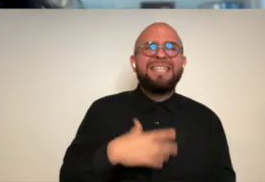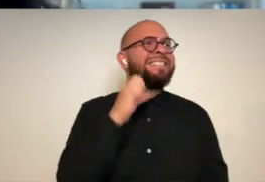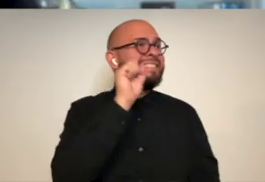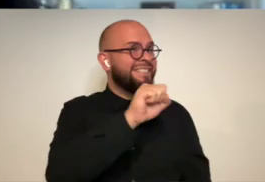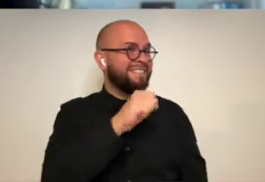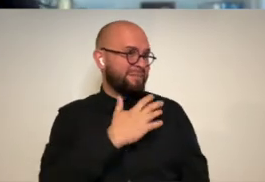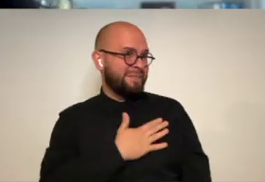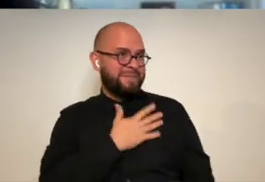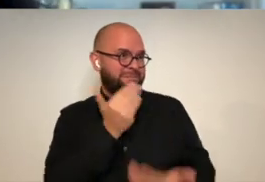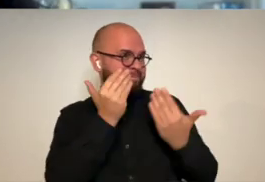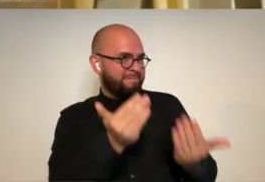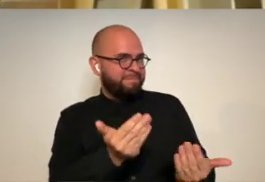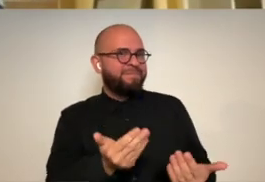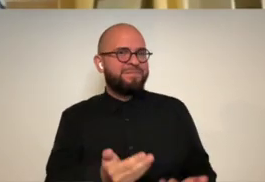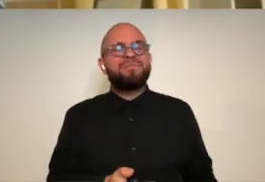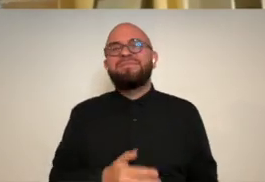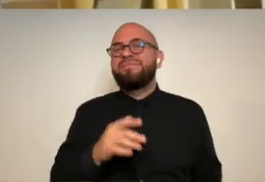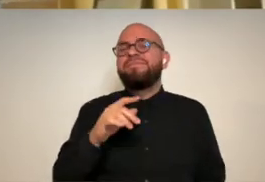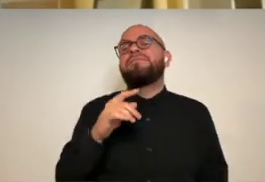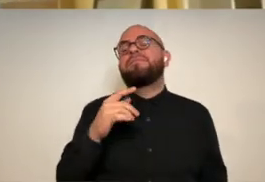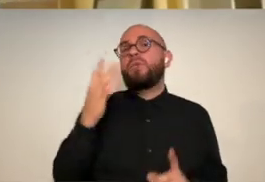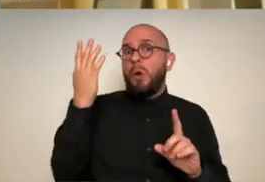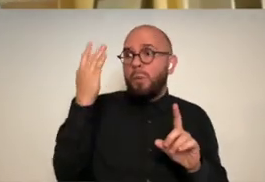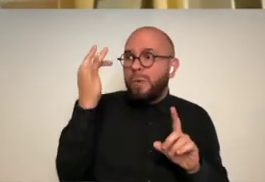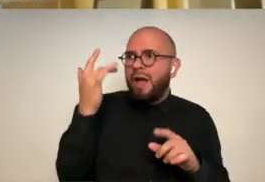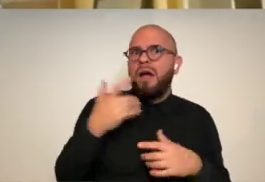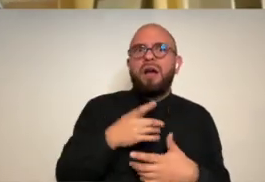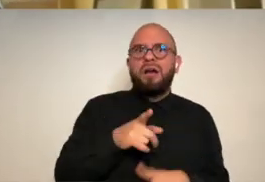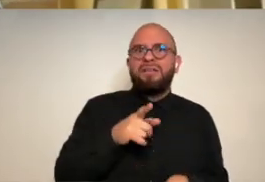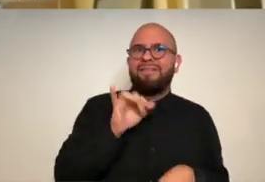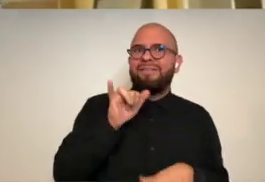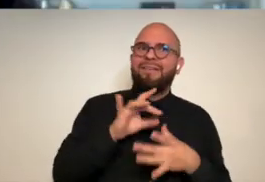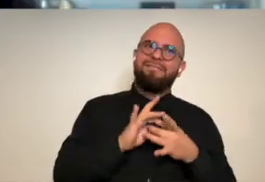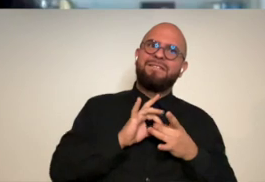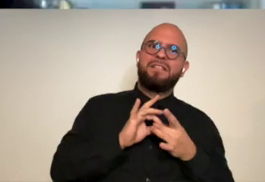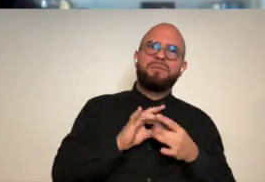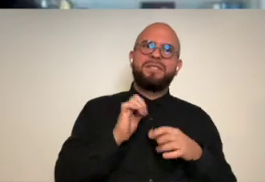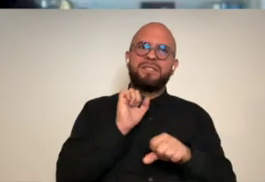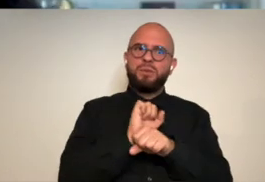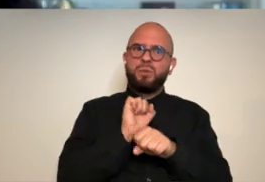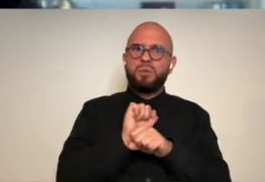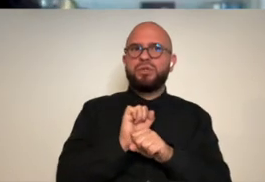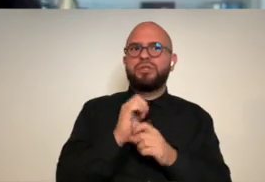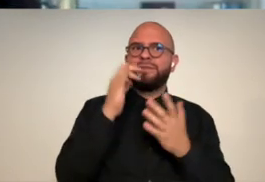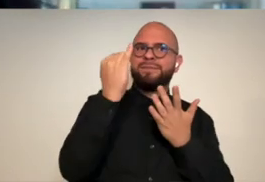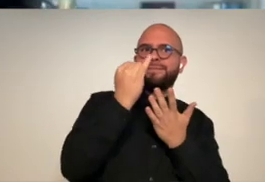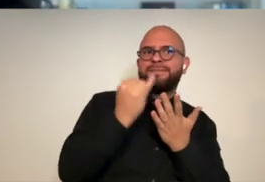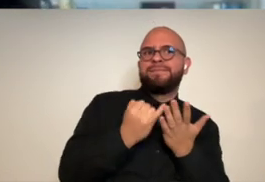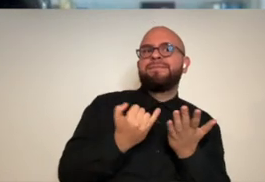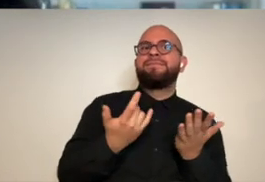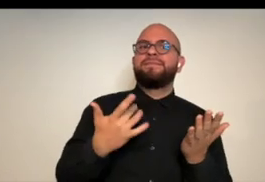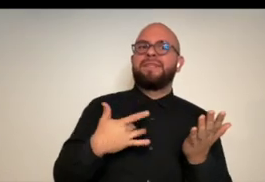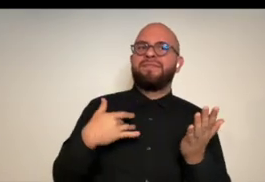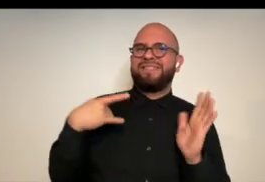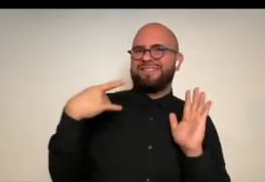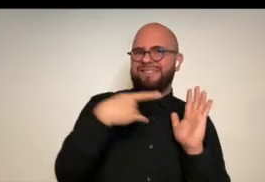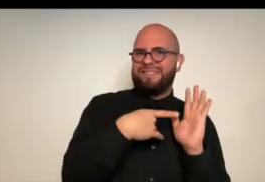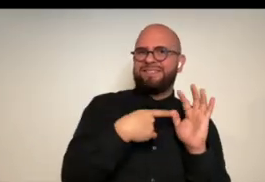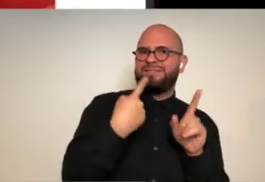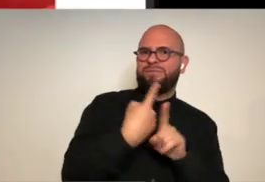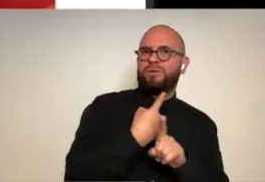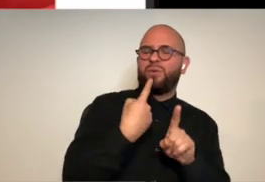2020 if you don't mind please please do only because it's what you were talking about about the uh the intimacy work